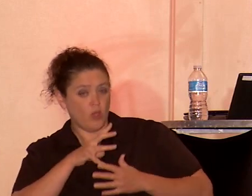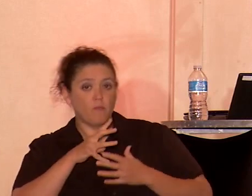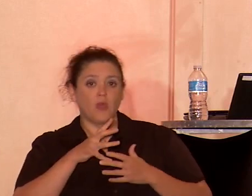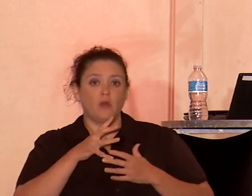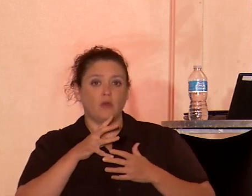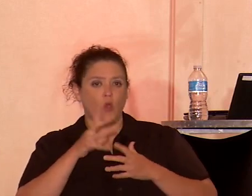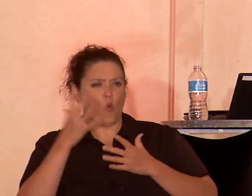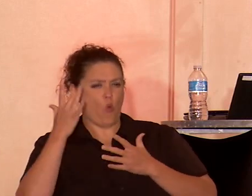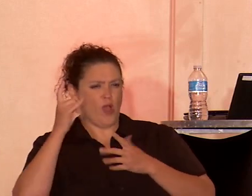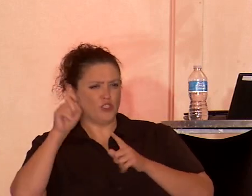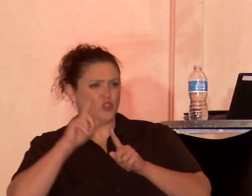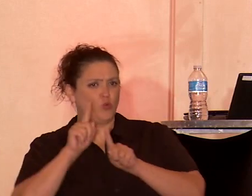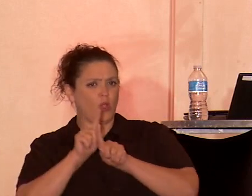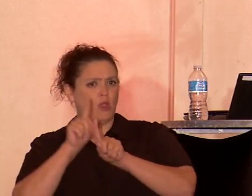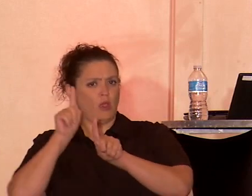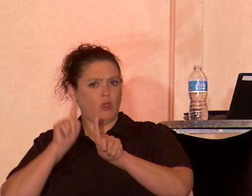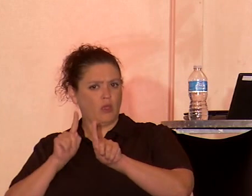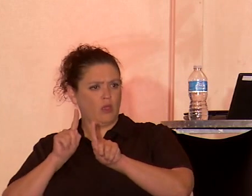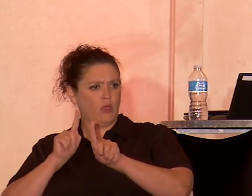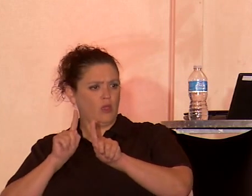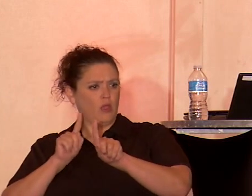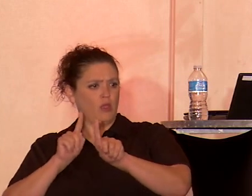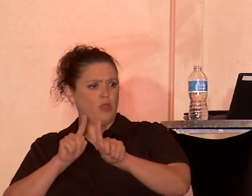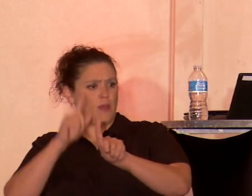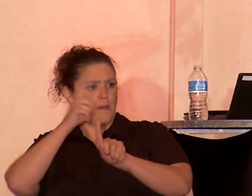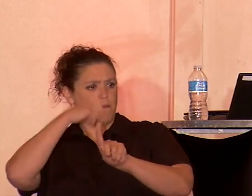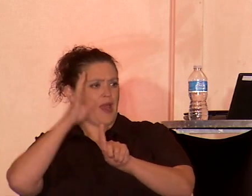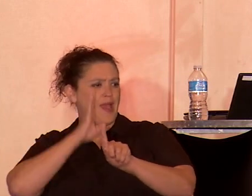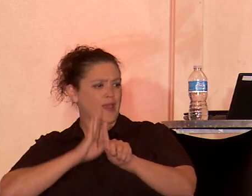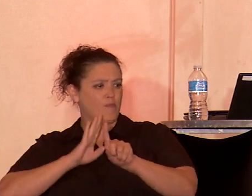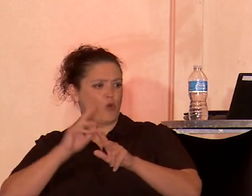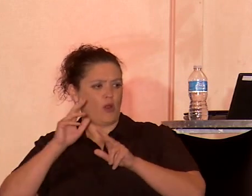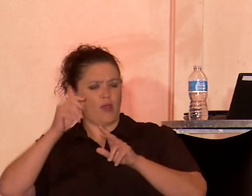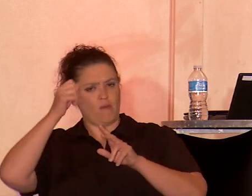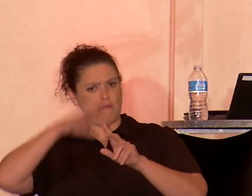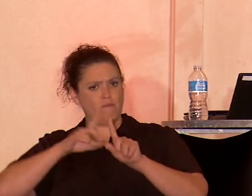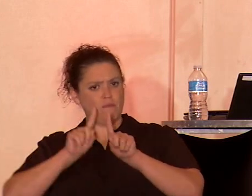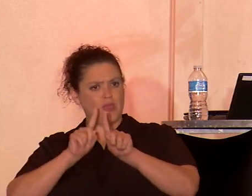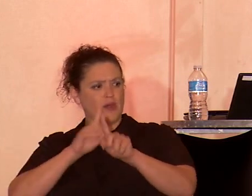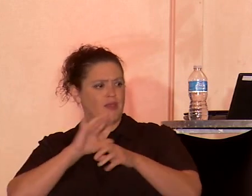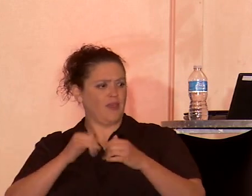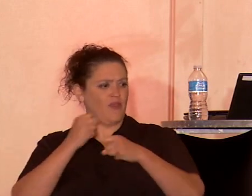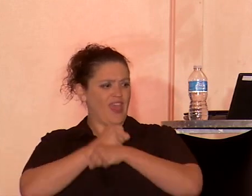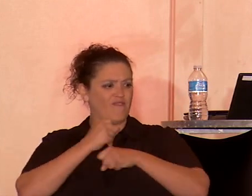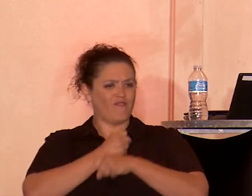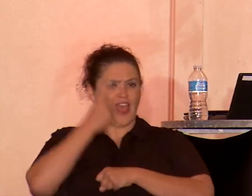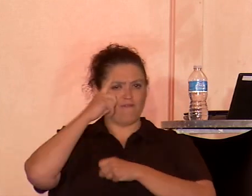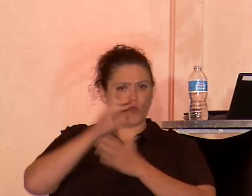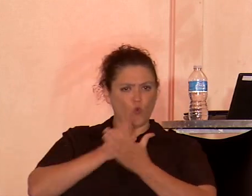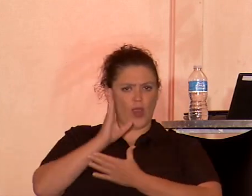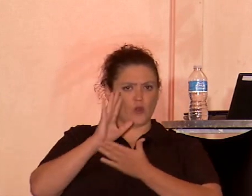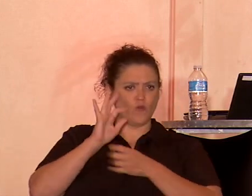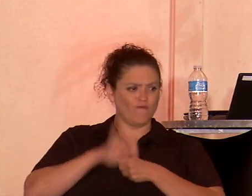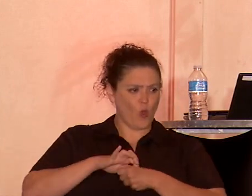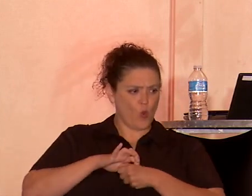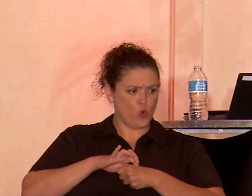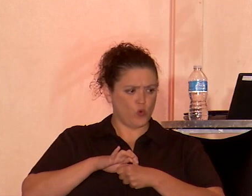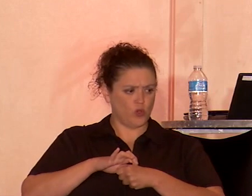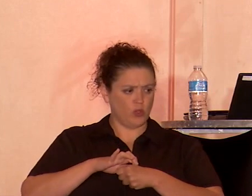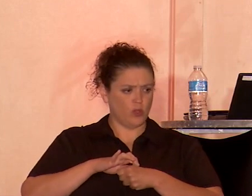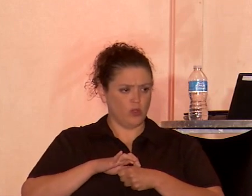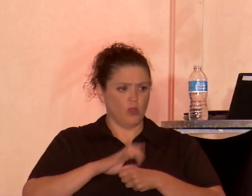paces behind these black and brown savages in the fight for the right to vote? And so in her